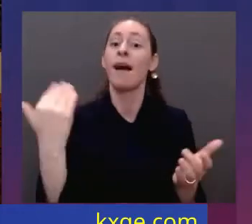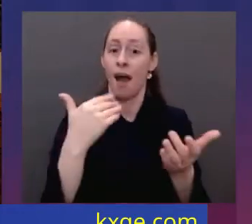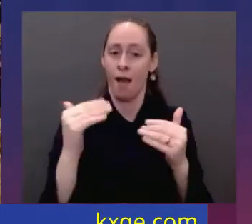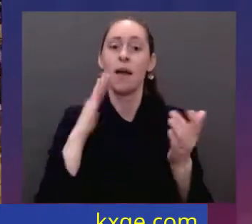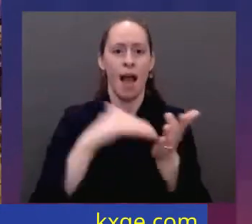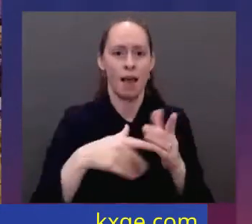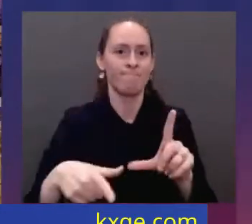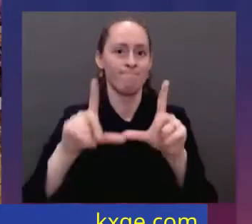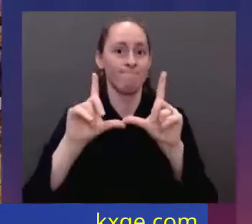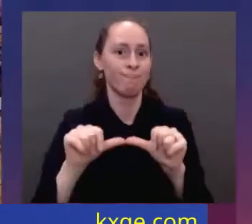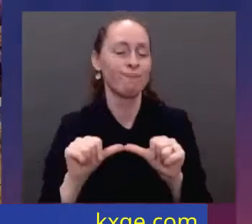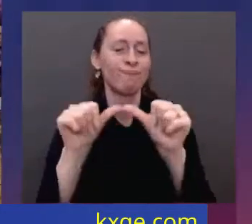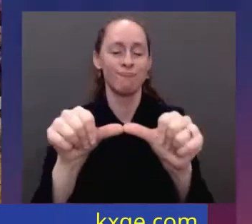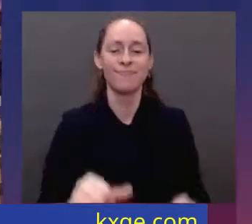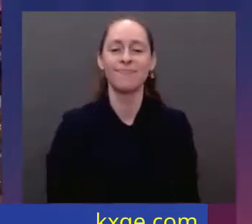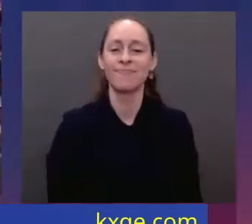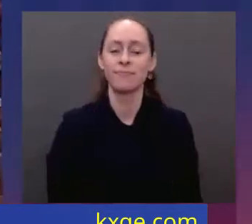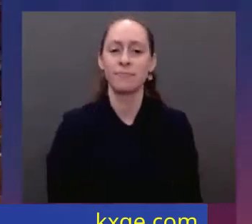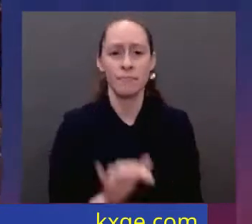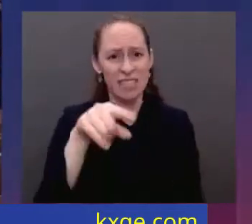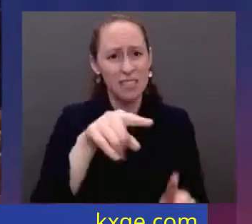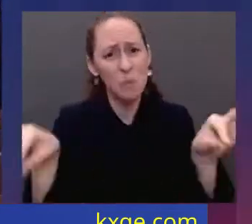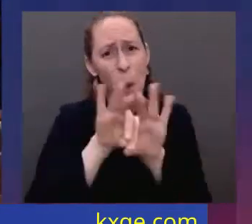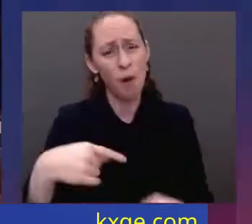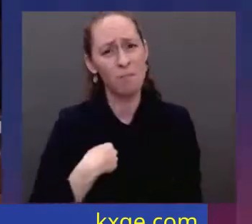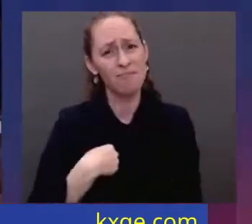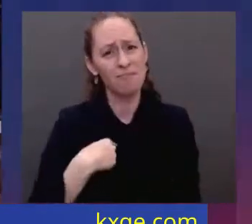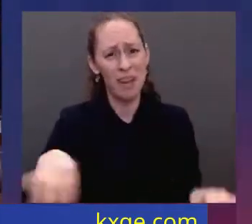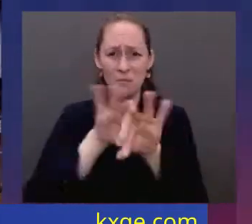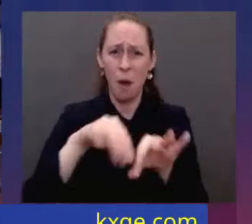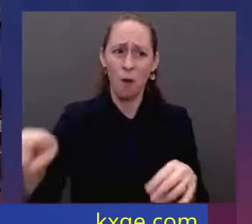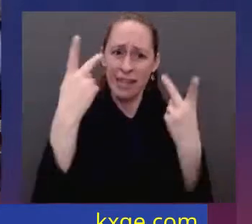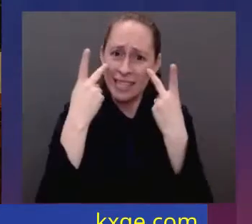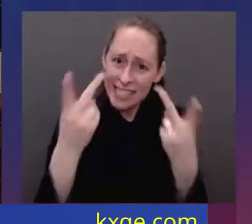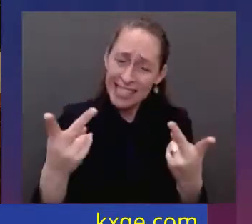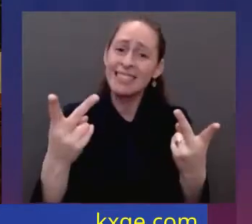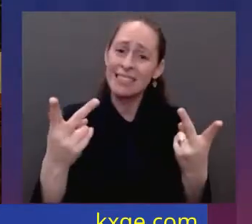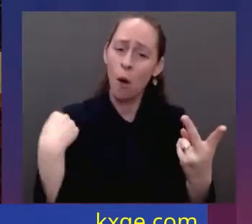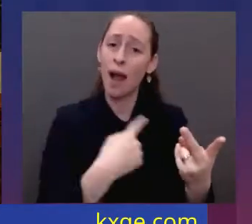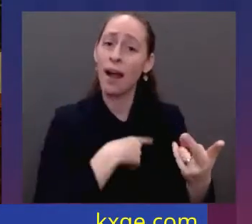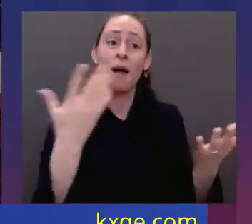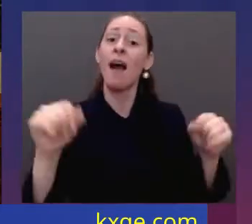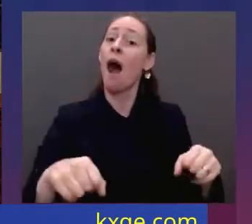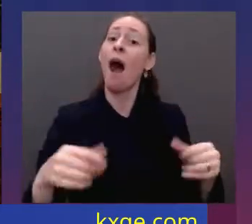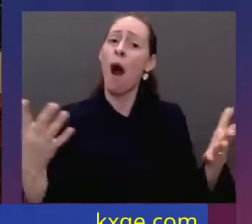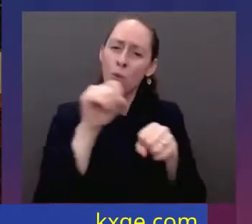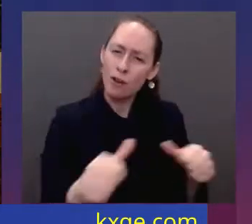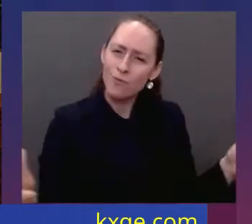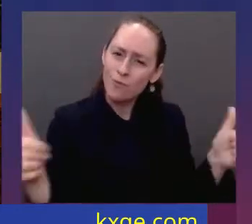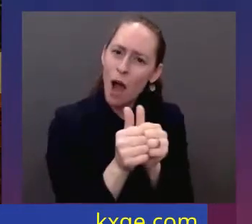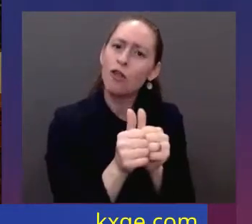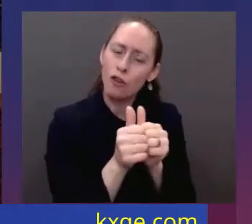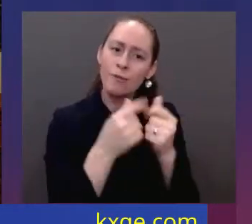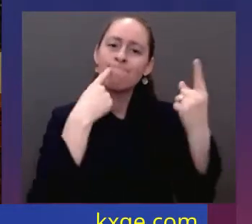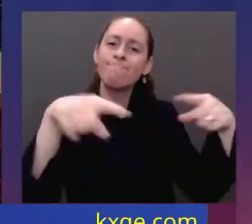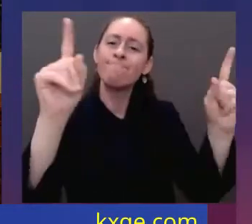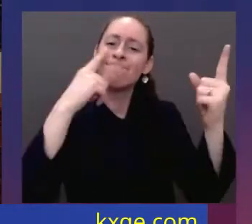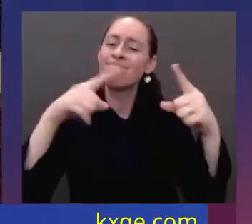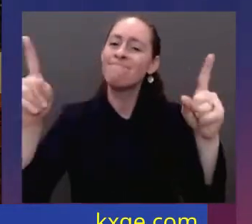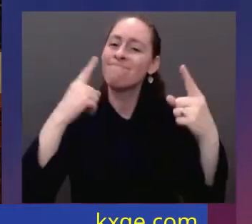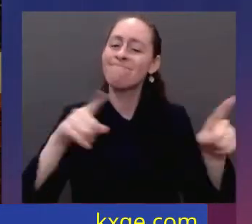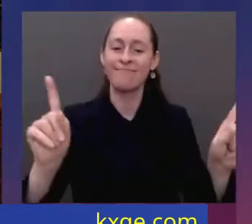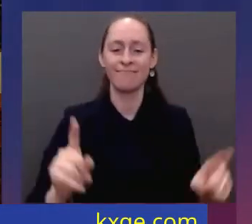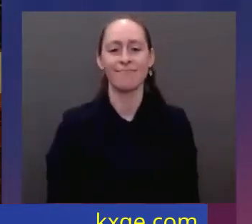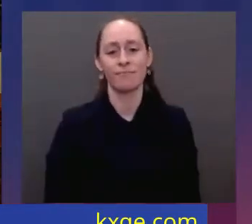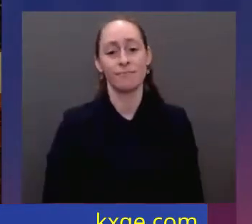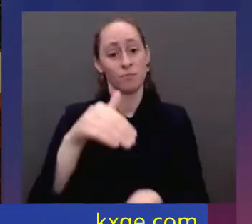us to show, to show the nation. We can come together and do big things. So tonight, I'm offering a unity agenda for the nation. Four big things we can